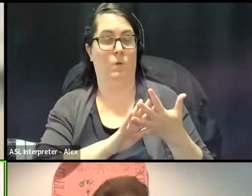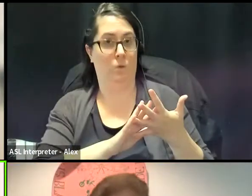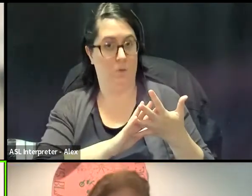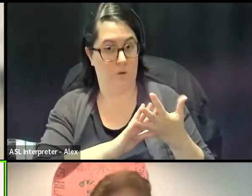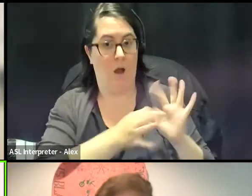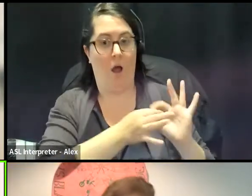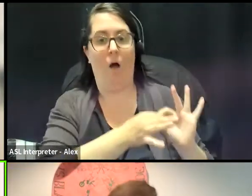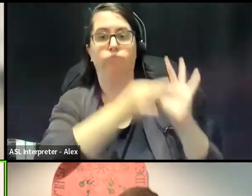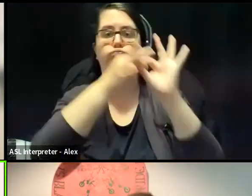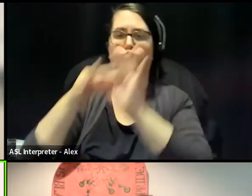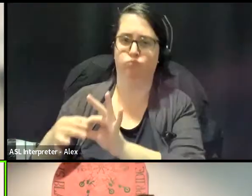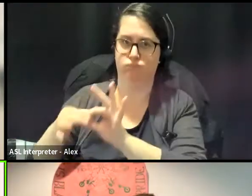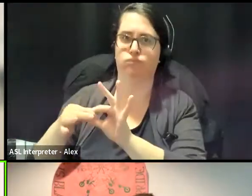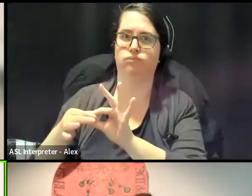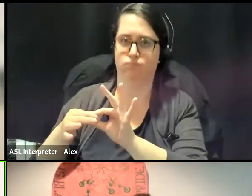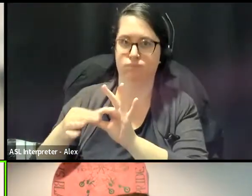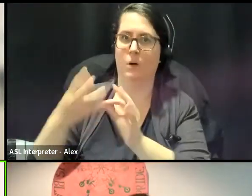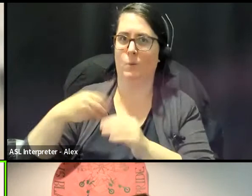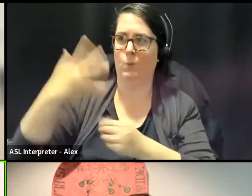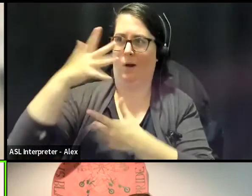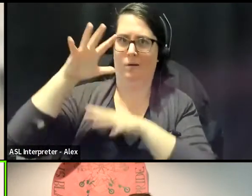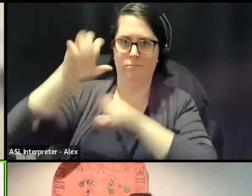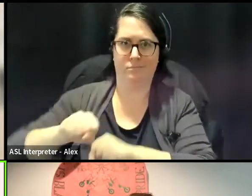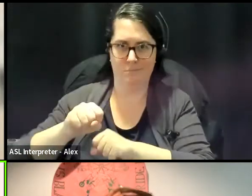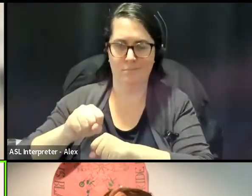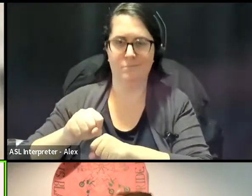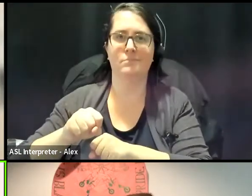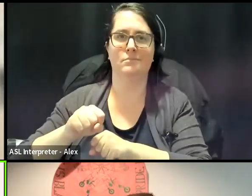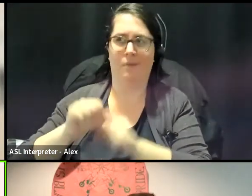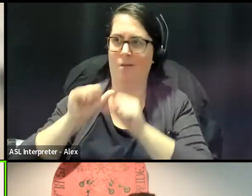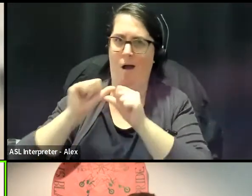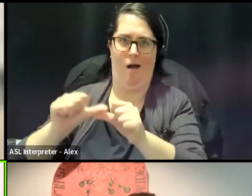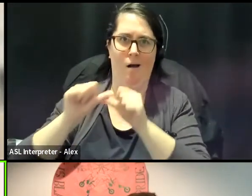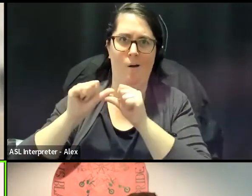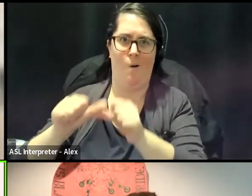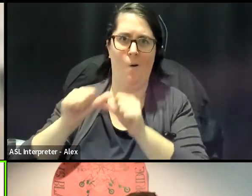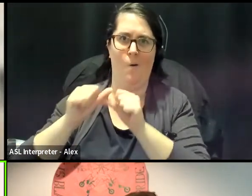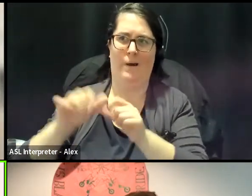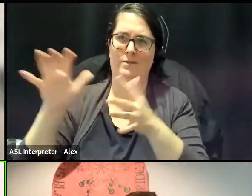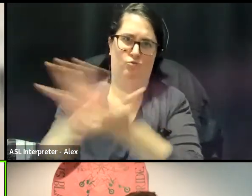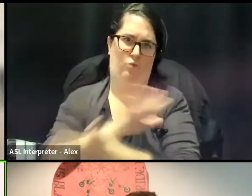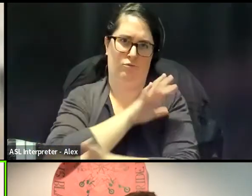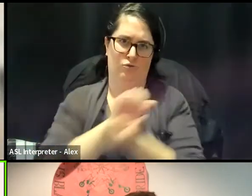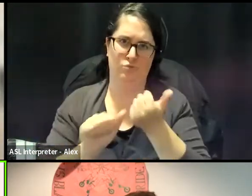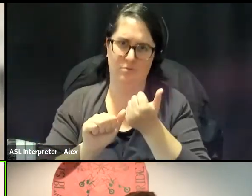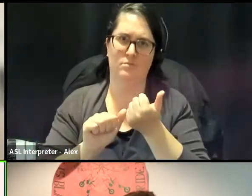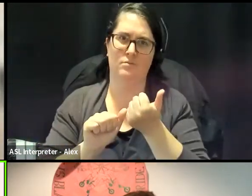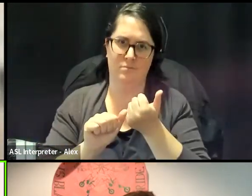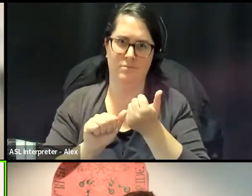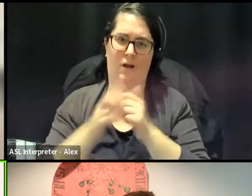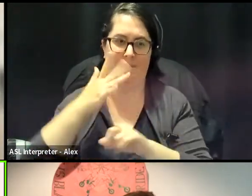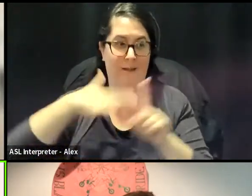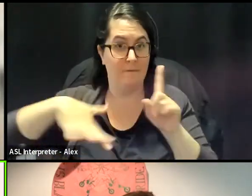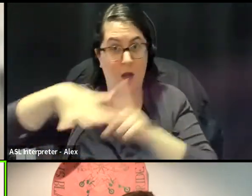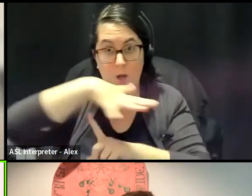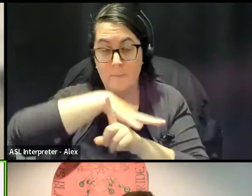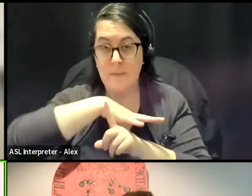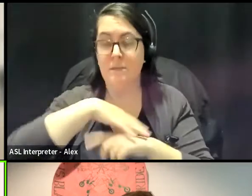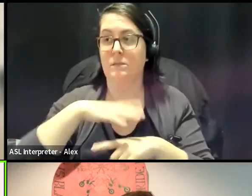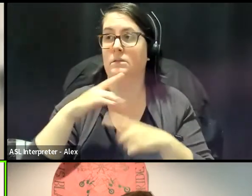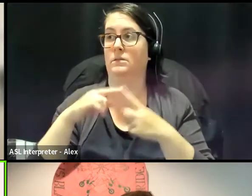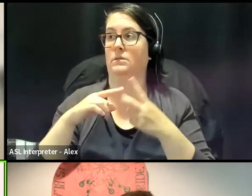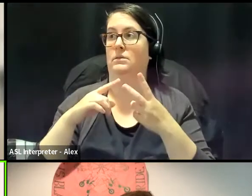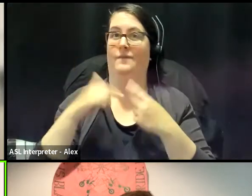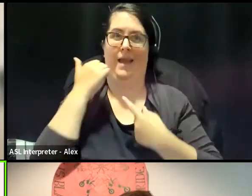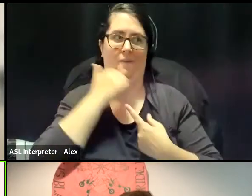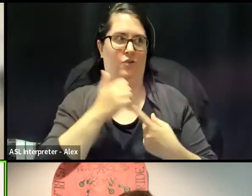connected to colonialism. It's connected to the ongoing destruction of our environment or